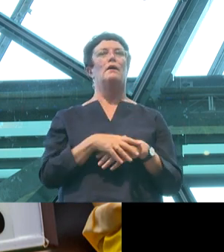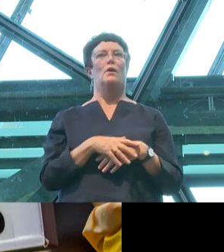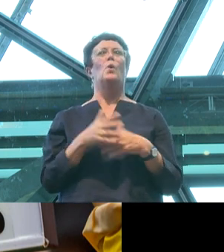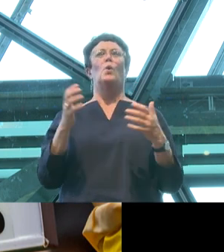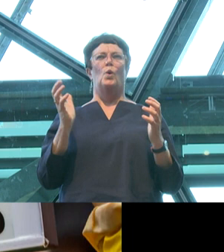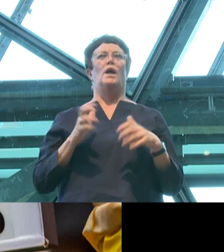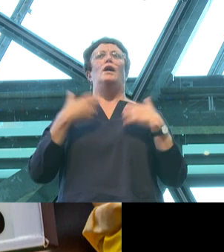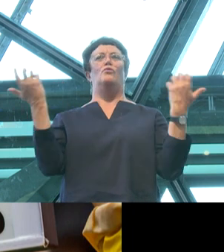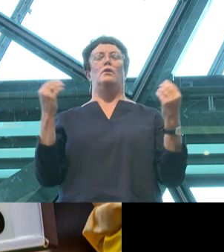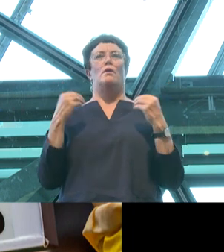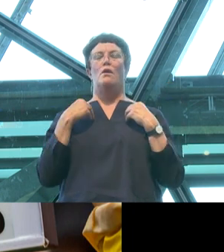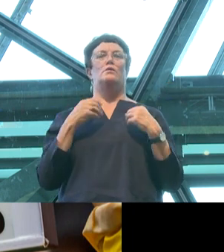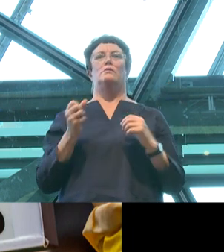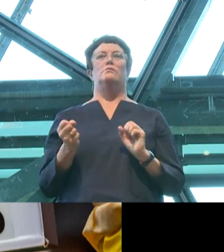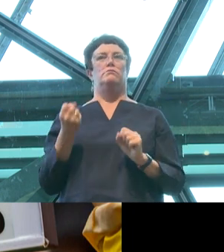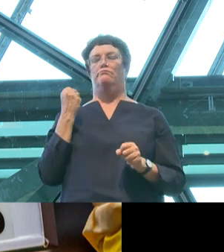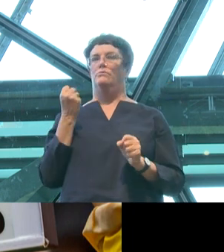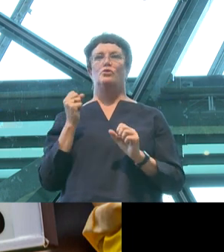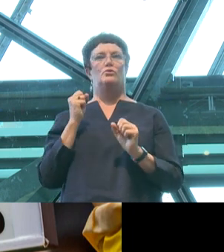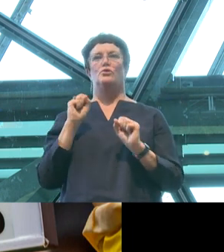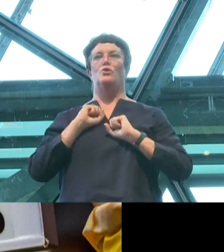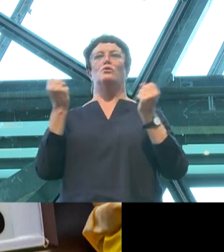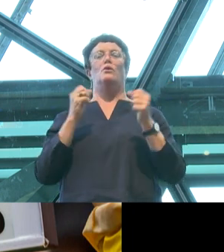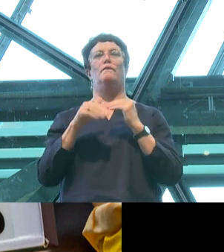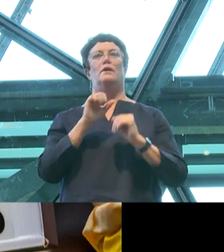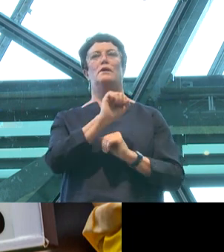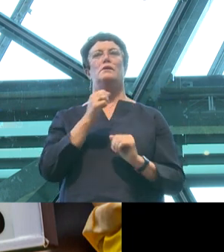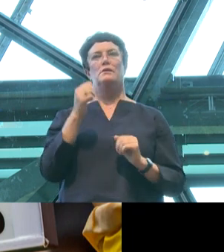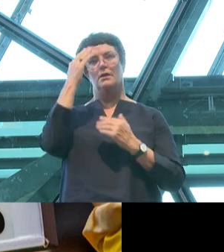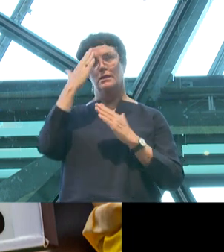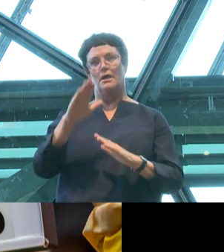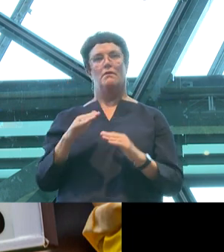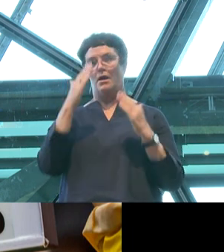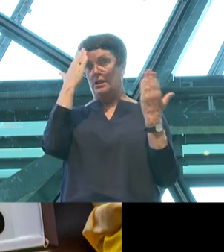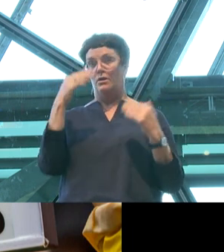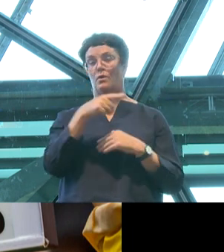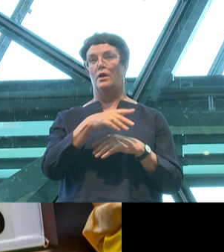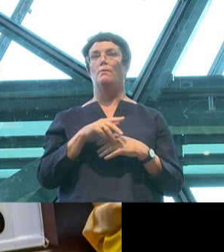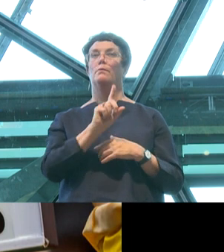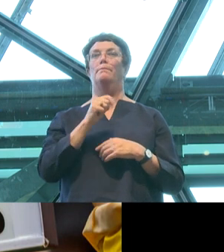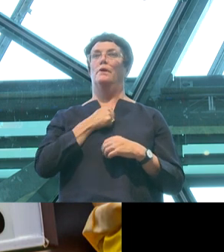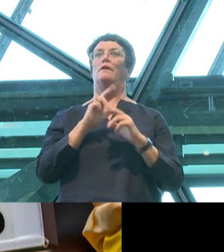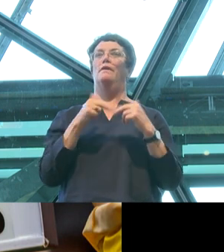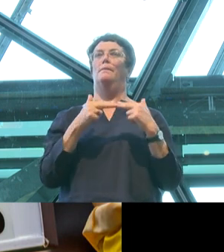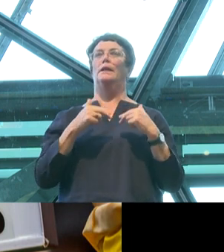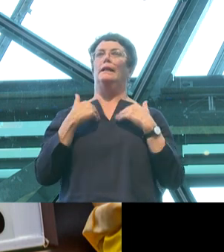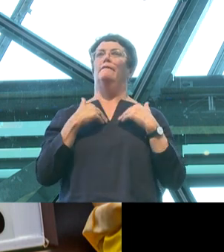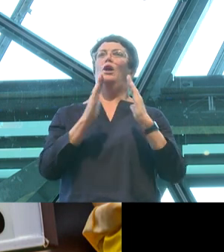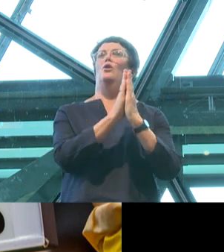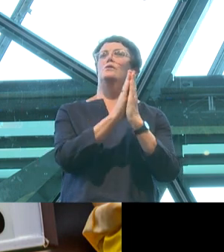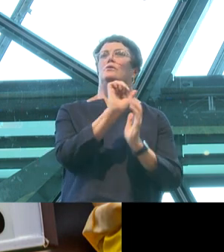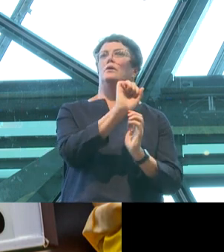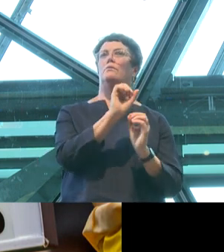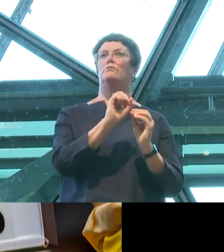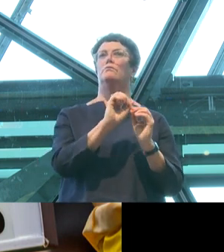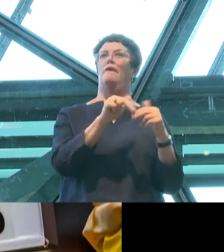by the news of Tyrone's death. I didn't know him, but my family lived very close to where he is. And that made me, and I think